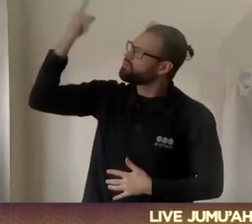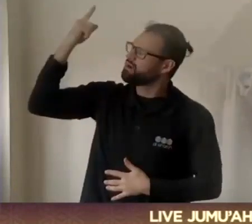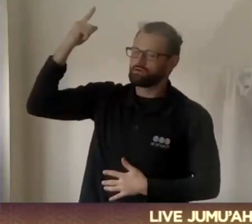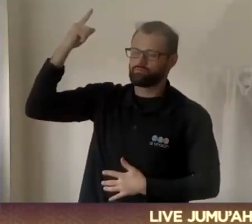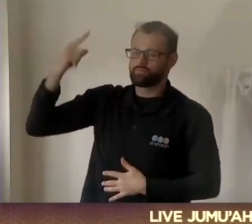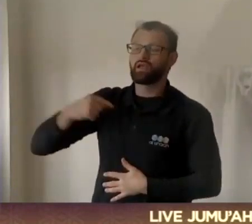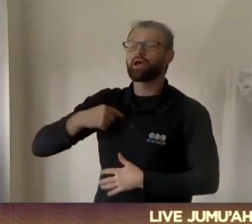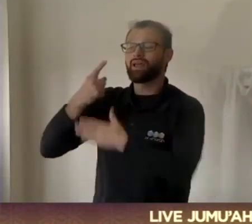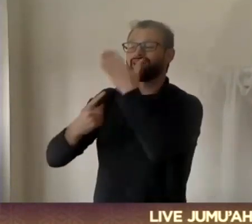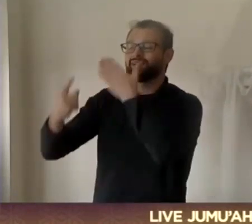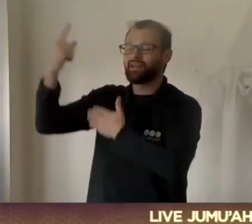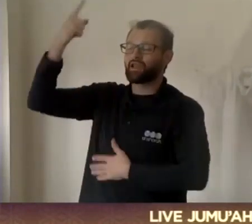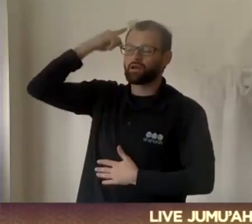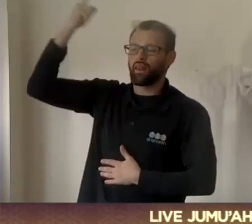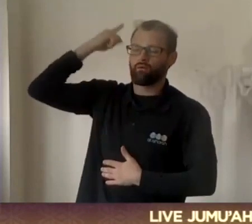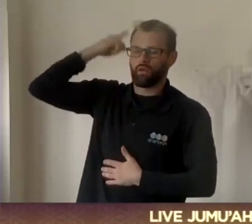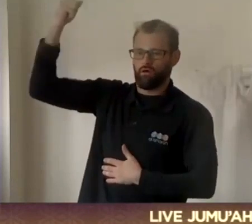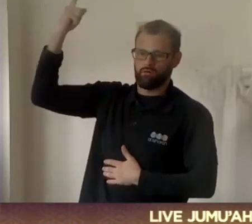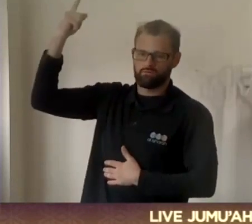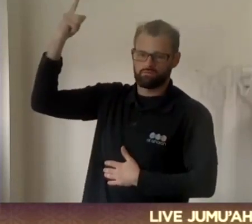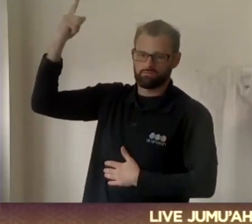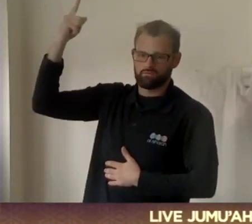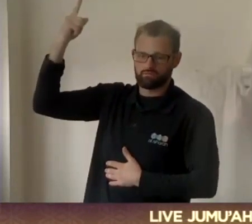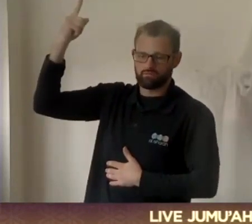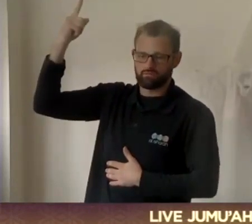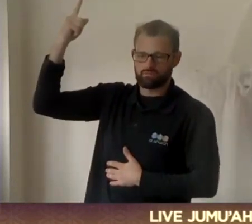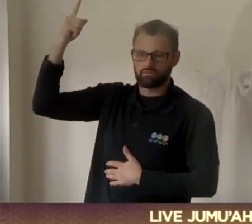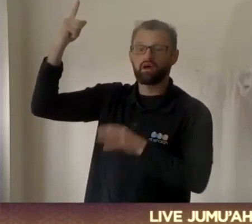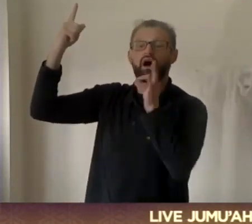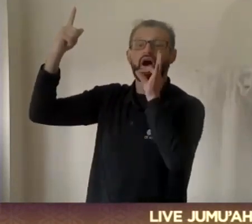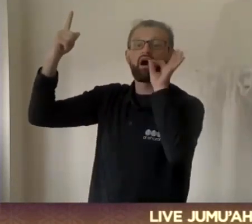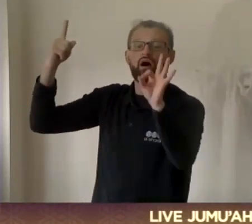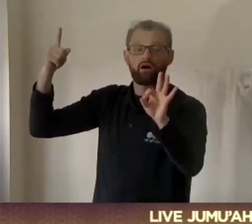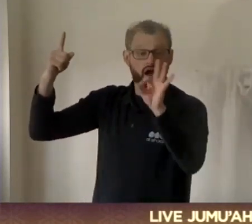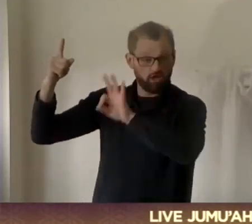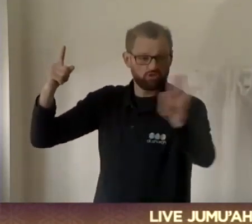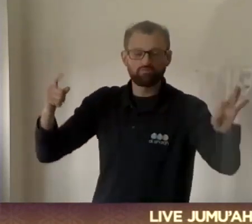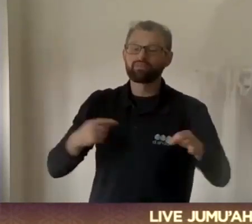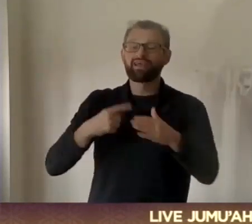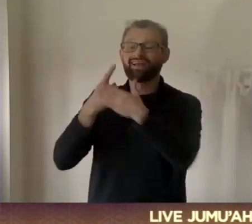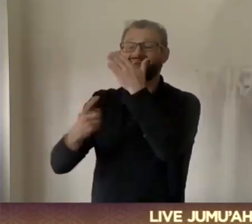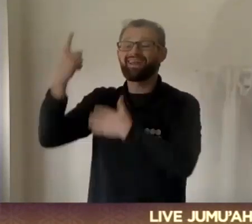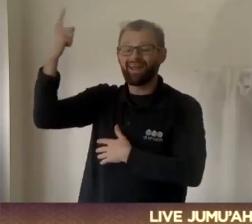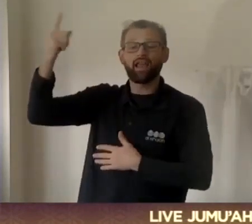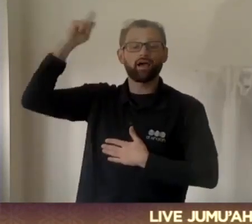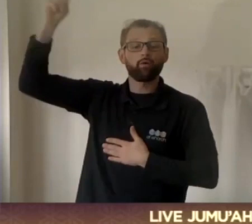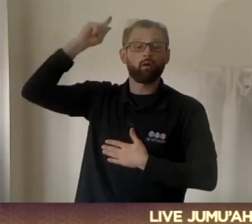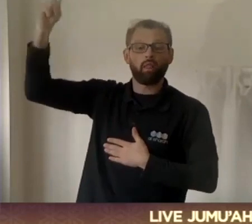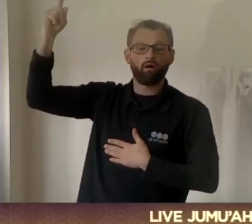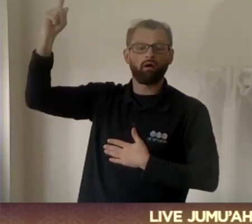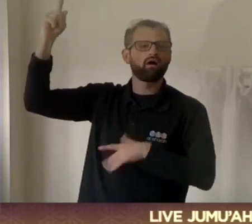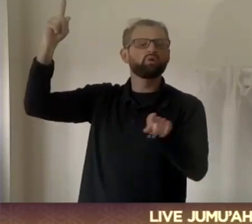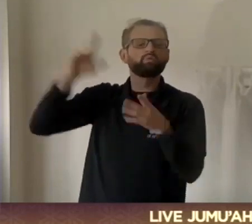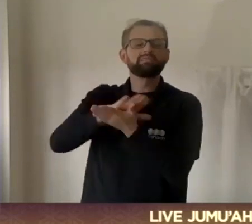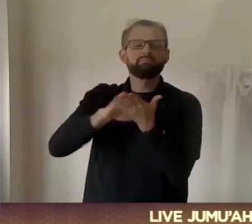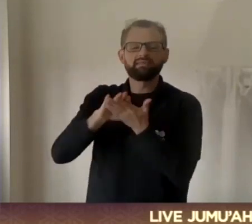ilaha illallah. Many of us, if I were to ask you, what is the meaning of la ilaha illallah, we would say, there is